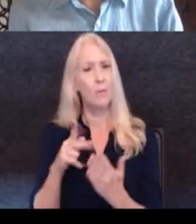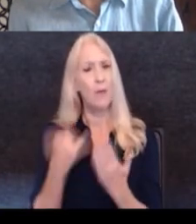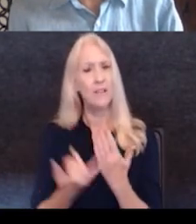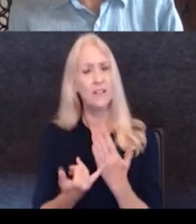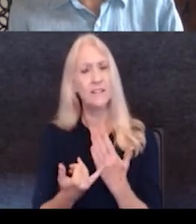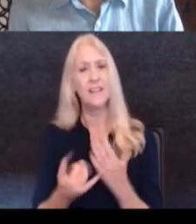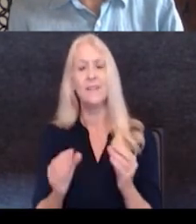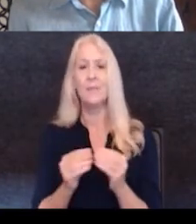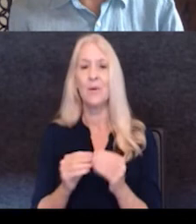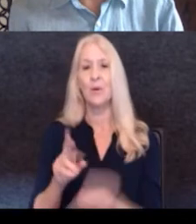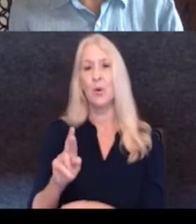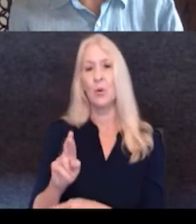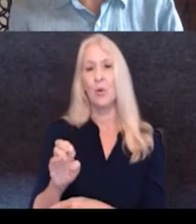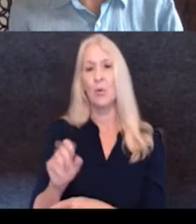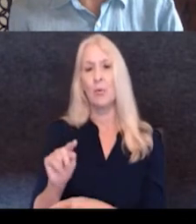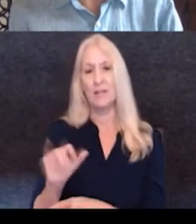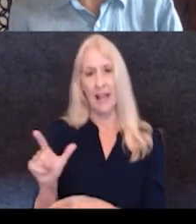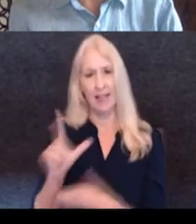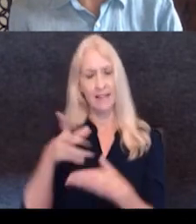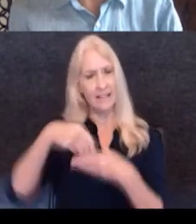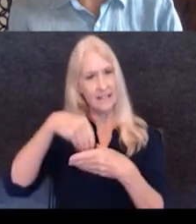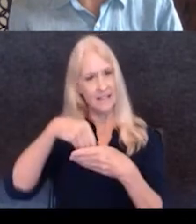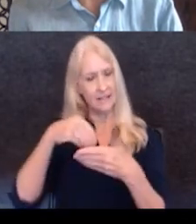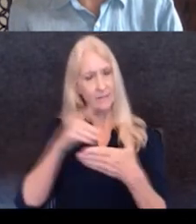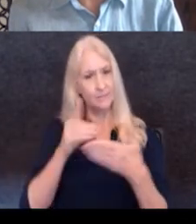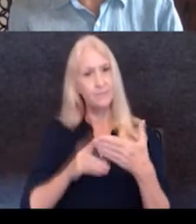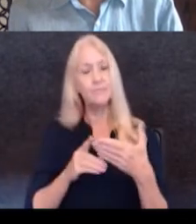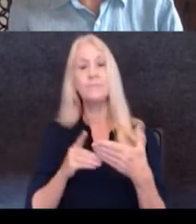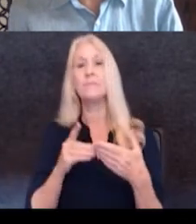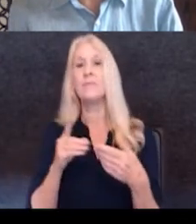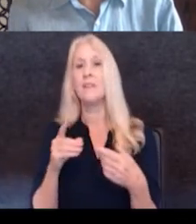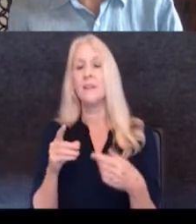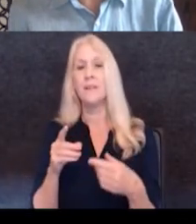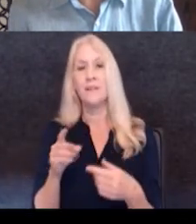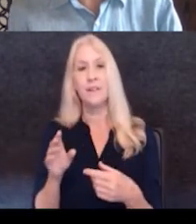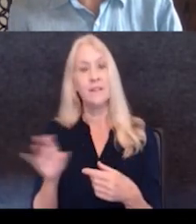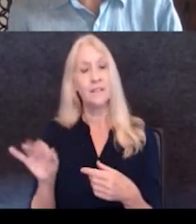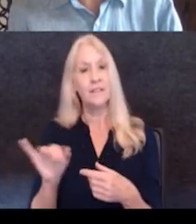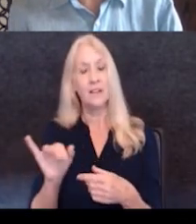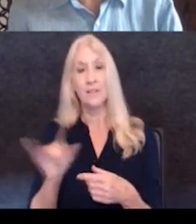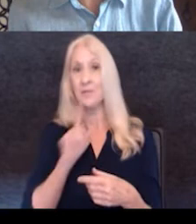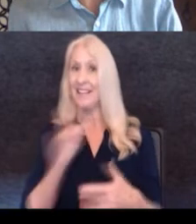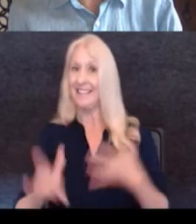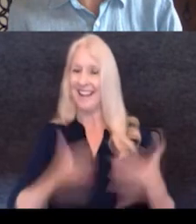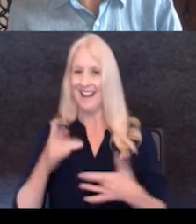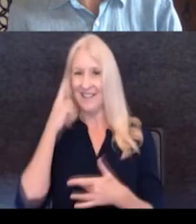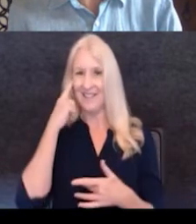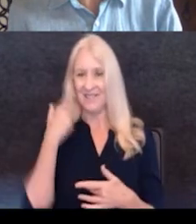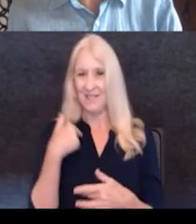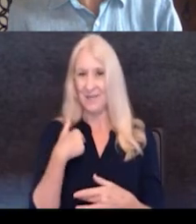retail related things and interiors. Uh, so that was also very exciting for me because,